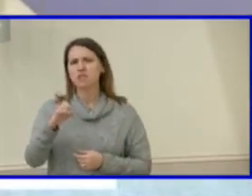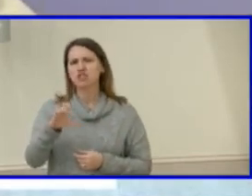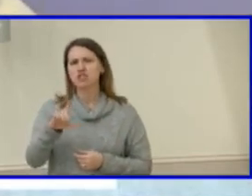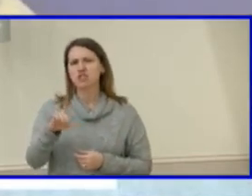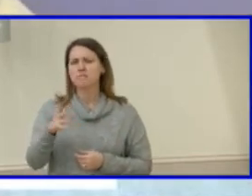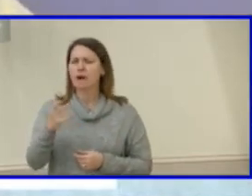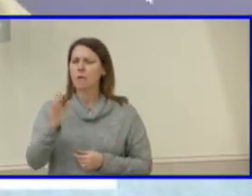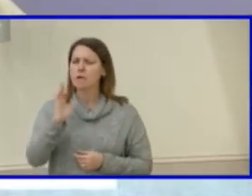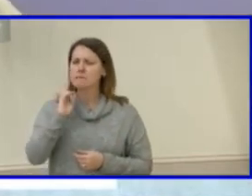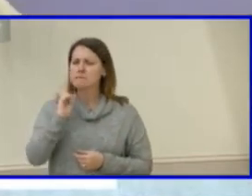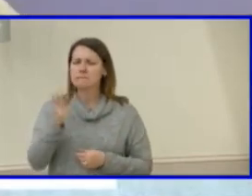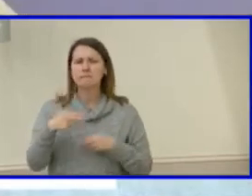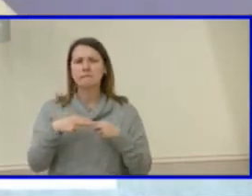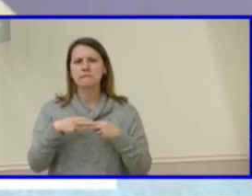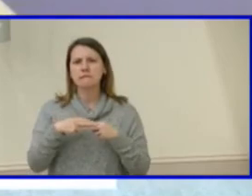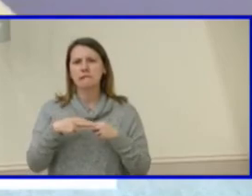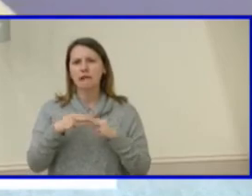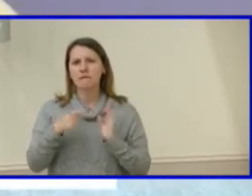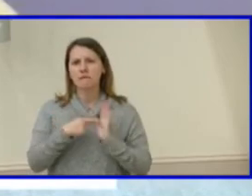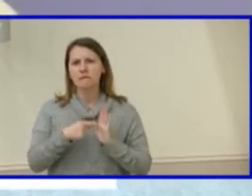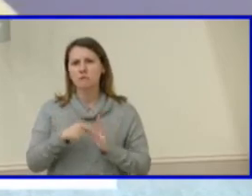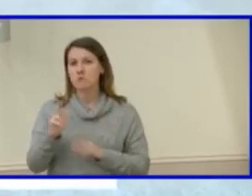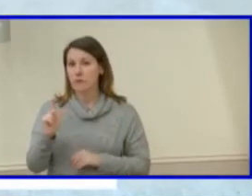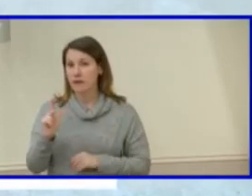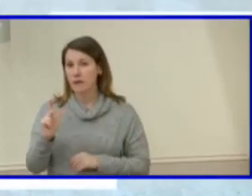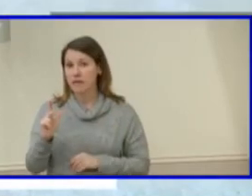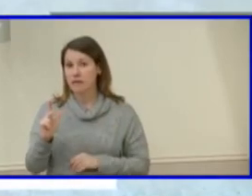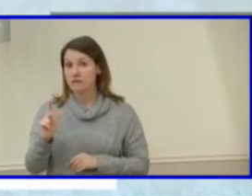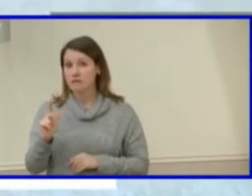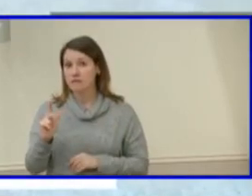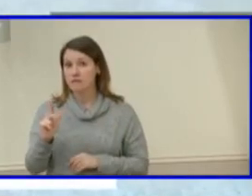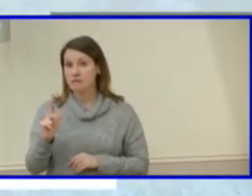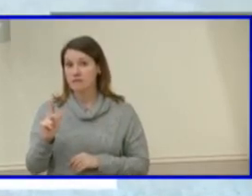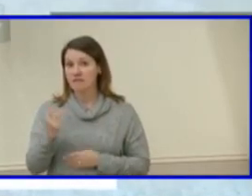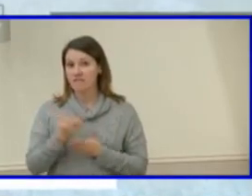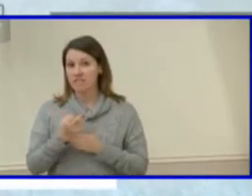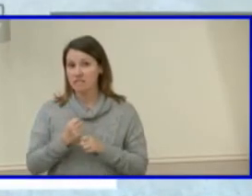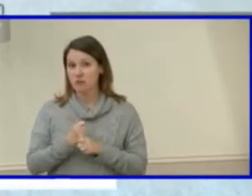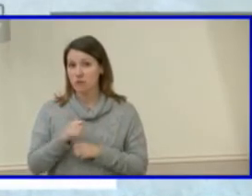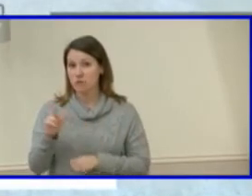the slide that shows 23 this year, 23.